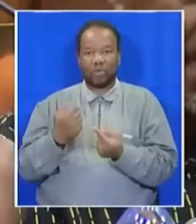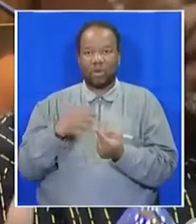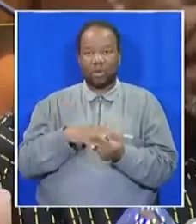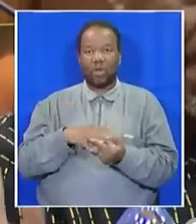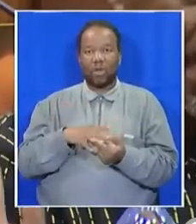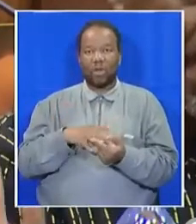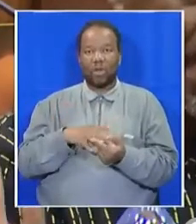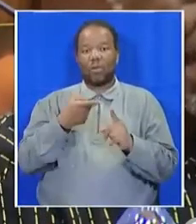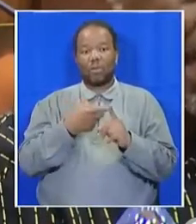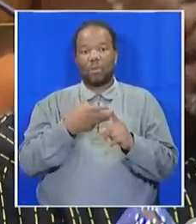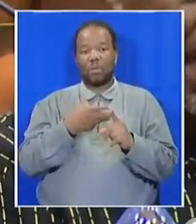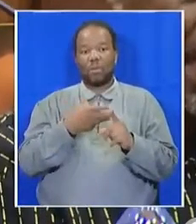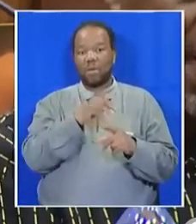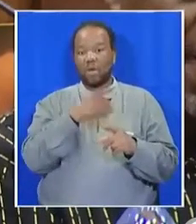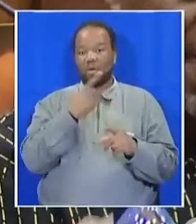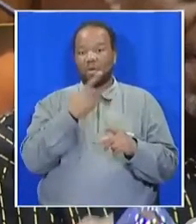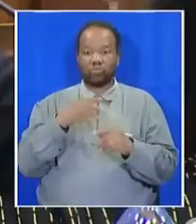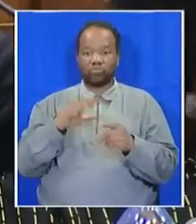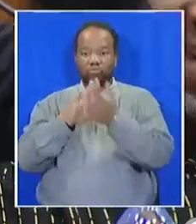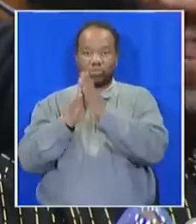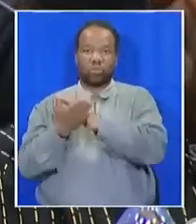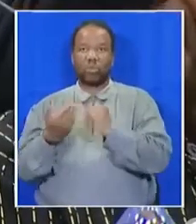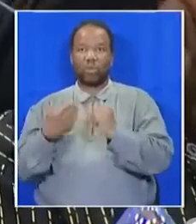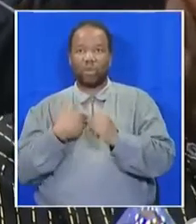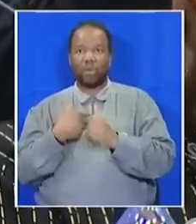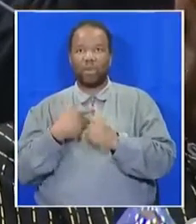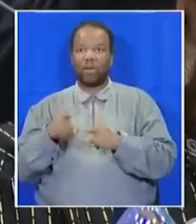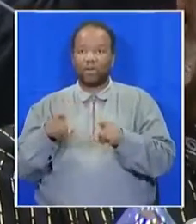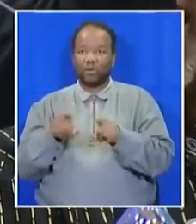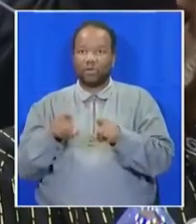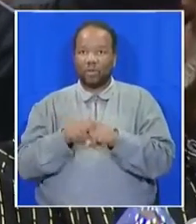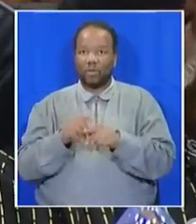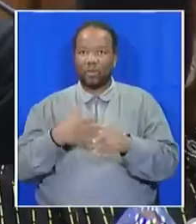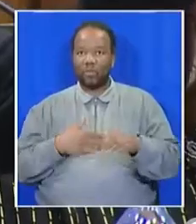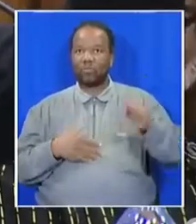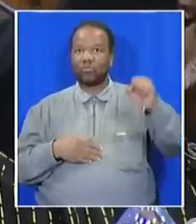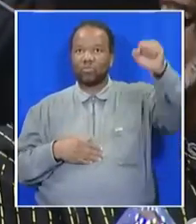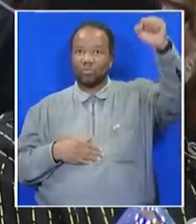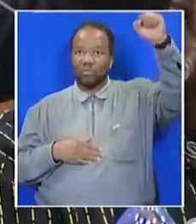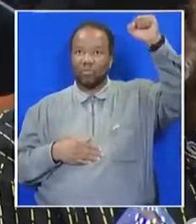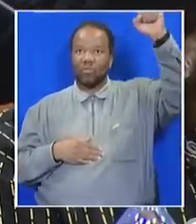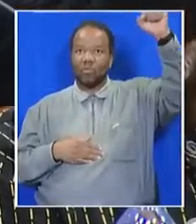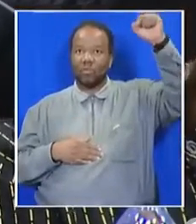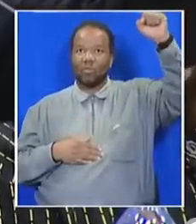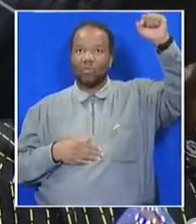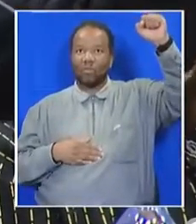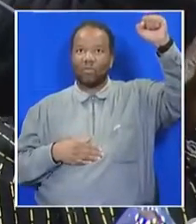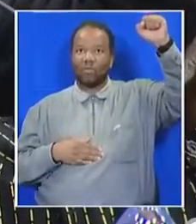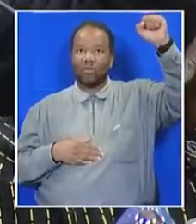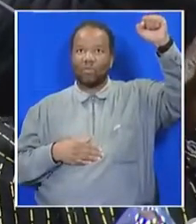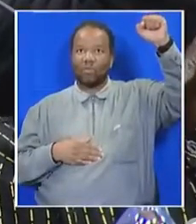going to listen to me. I raised my left fist and I said, Viva